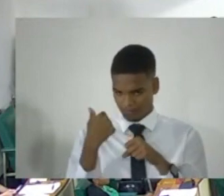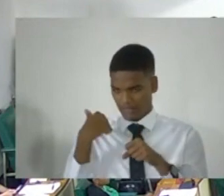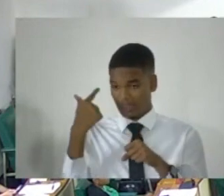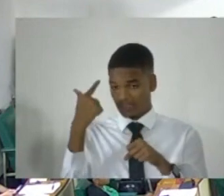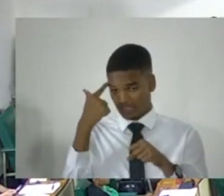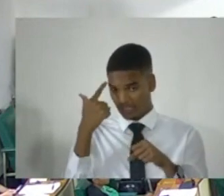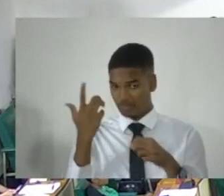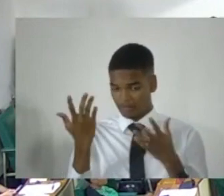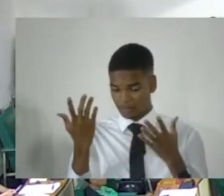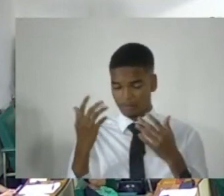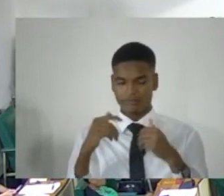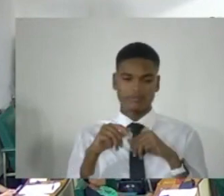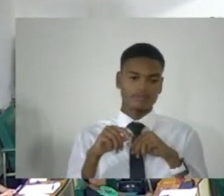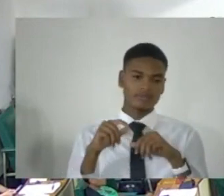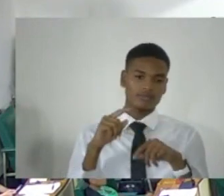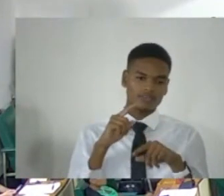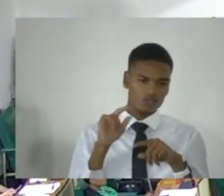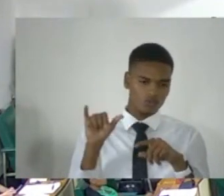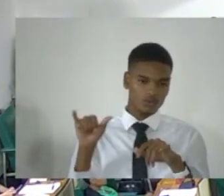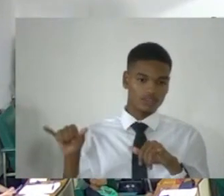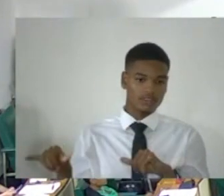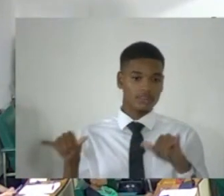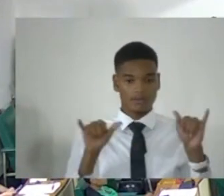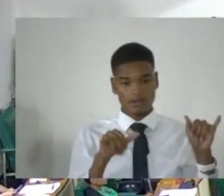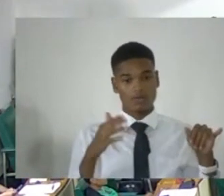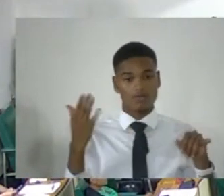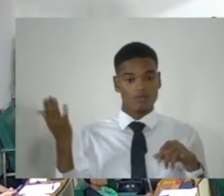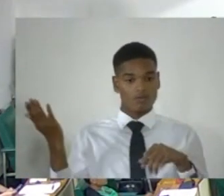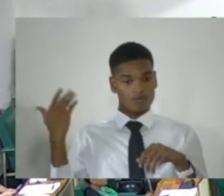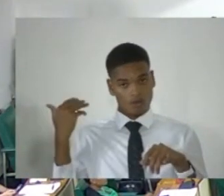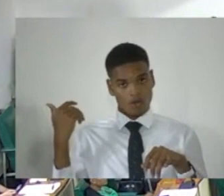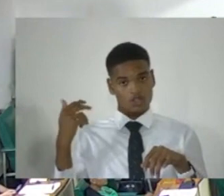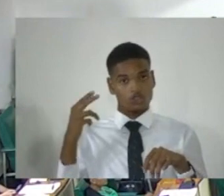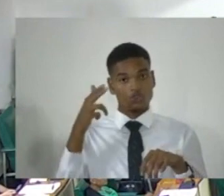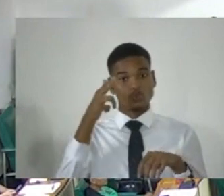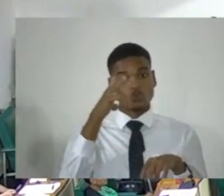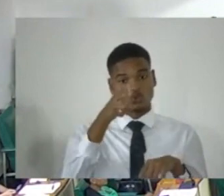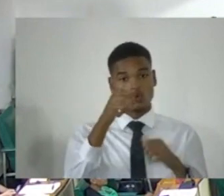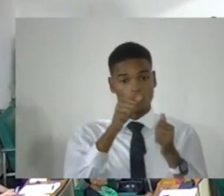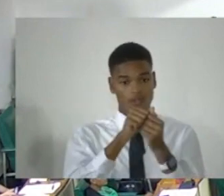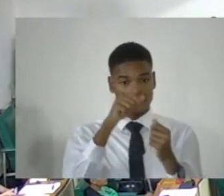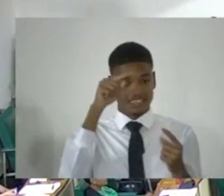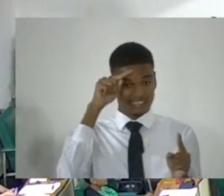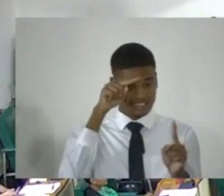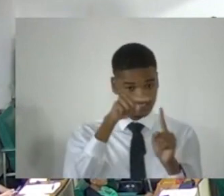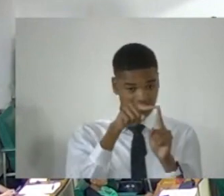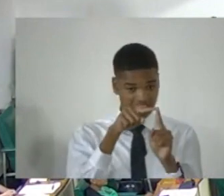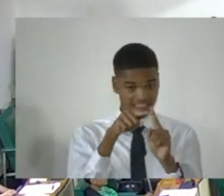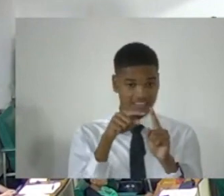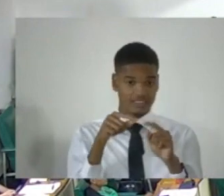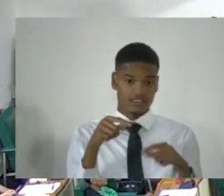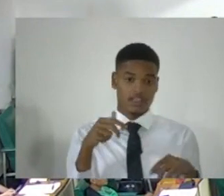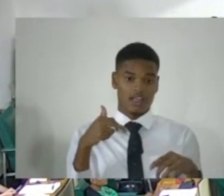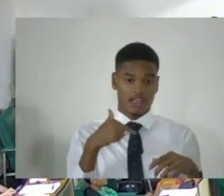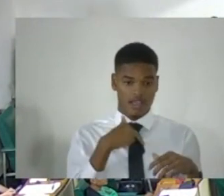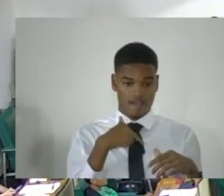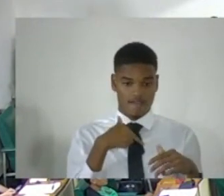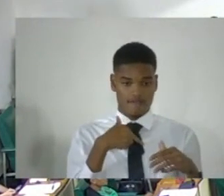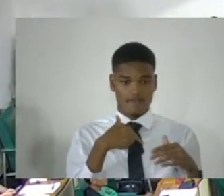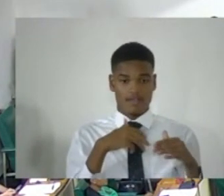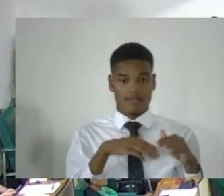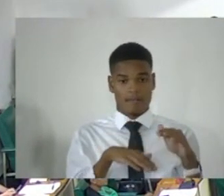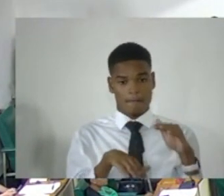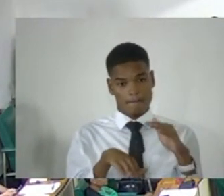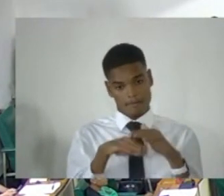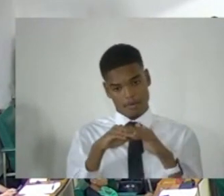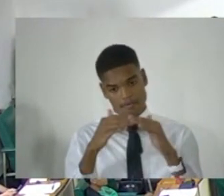And, similarly, there was a time when shooting with intent carried a mandatory minimum of 15 years.